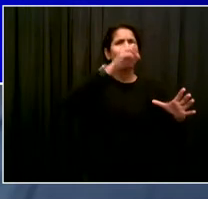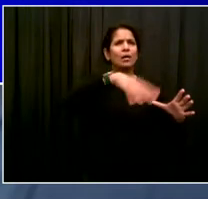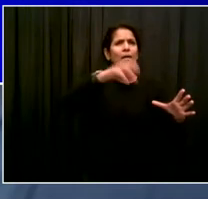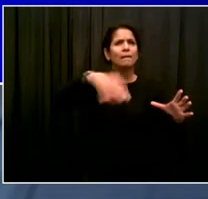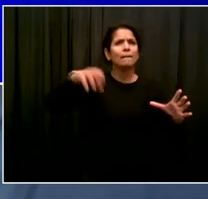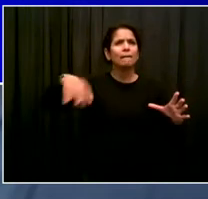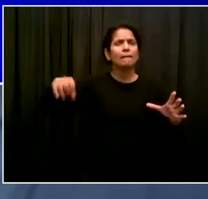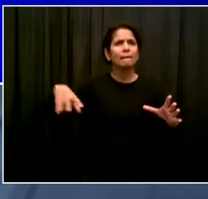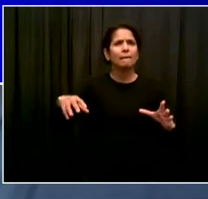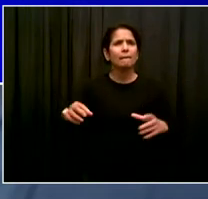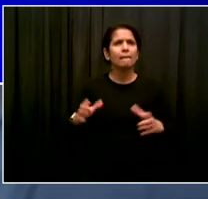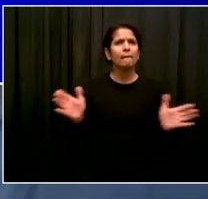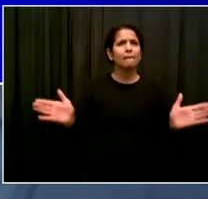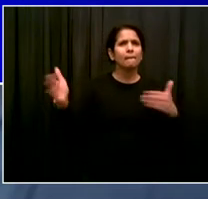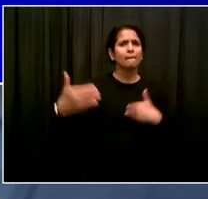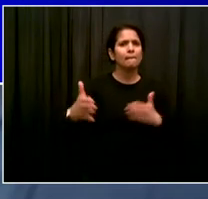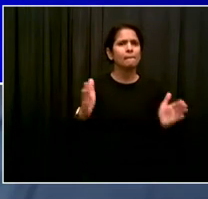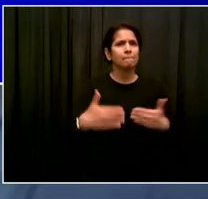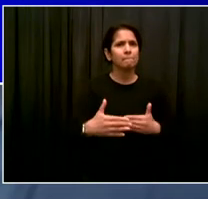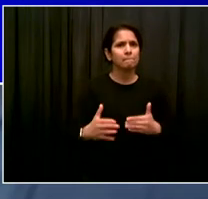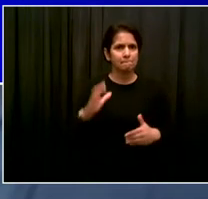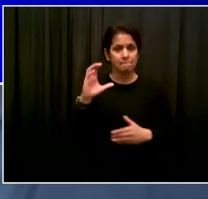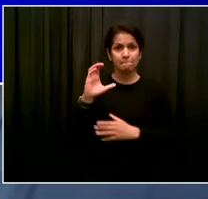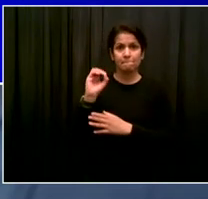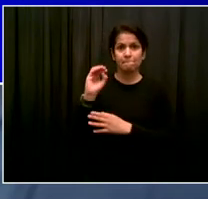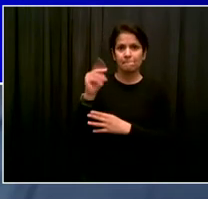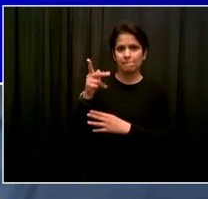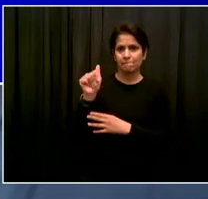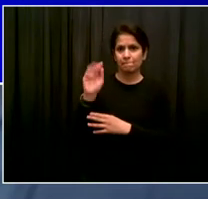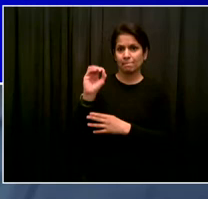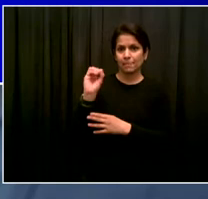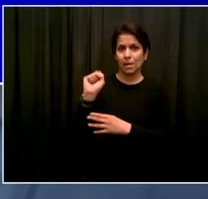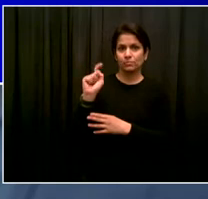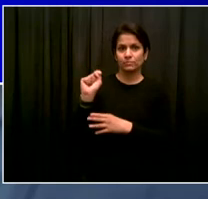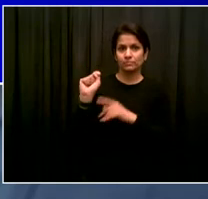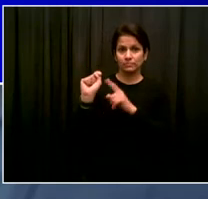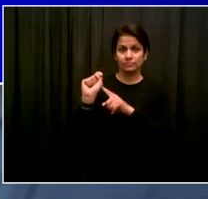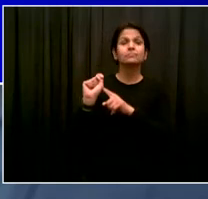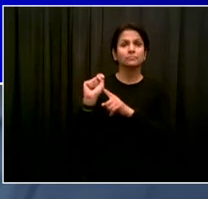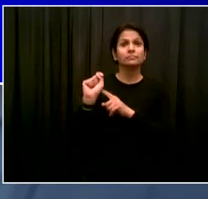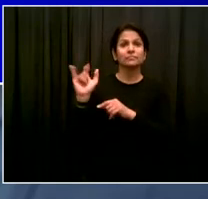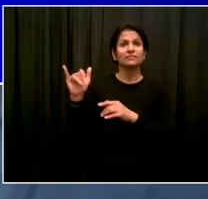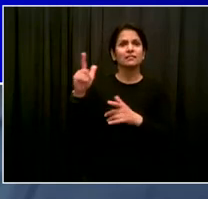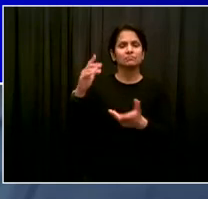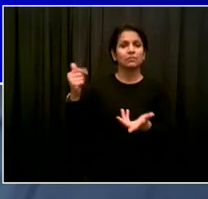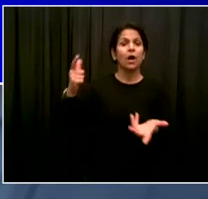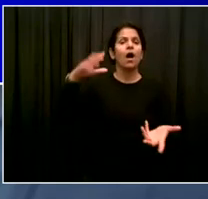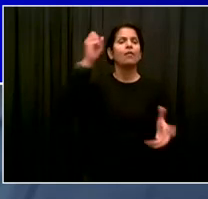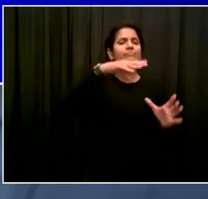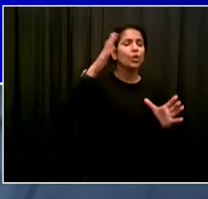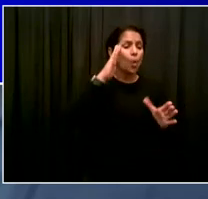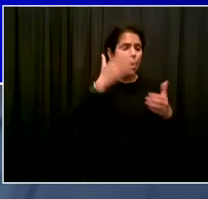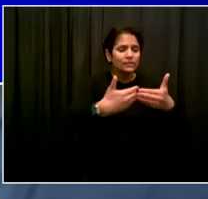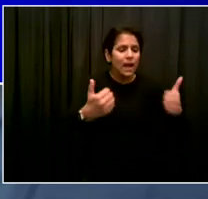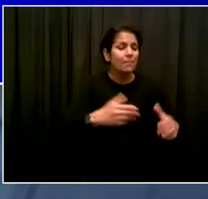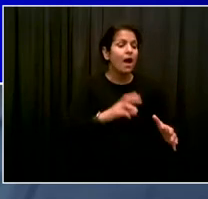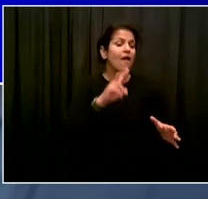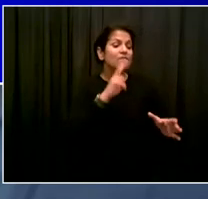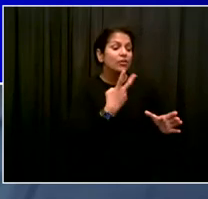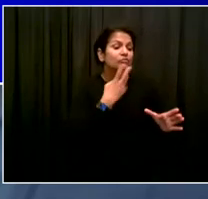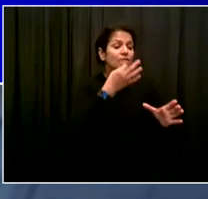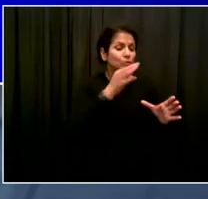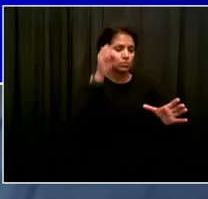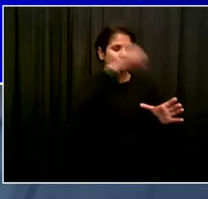resources to bring curbside composting back. Now, we're going to start right away. Enrollment will begin in August